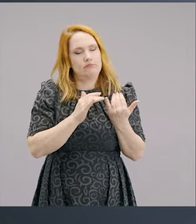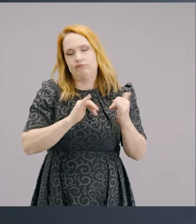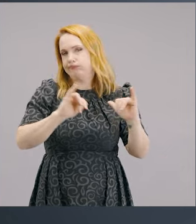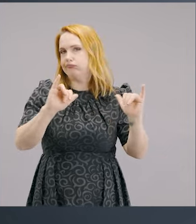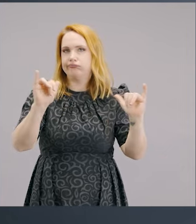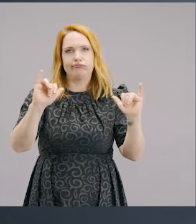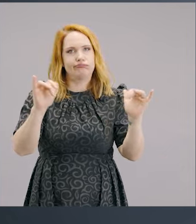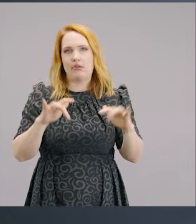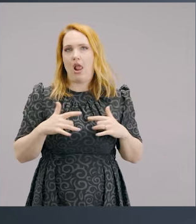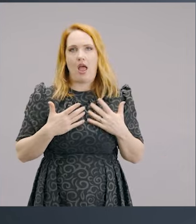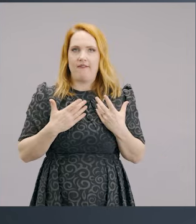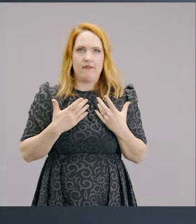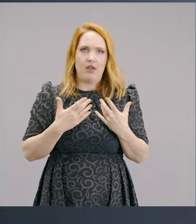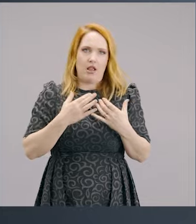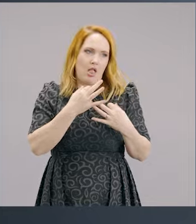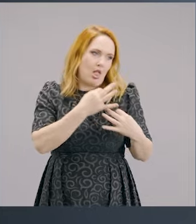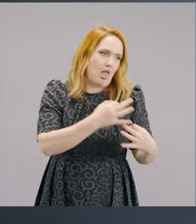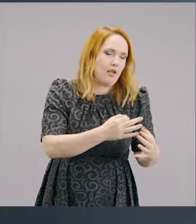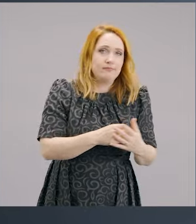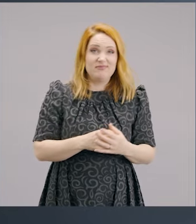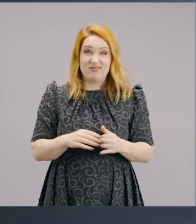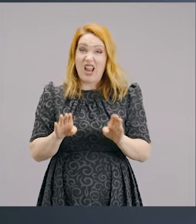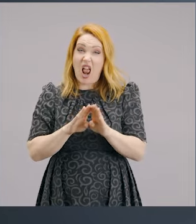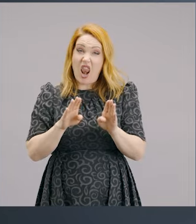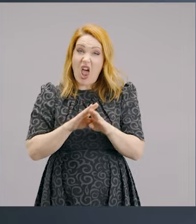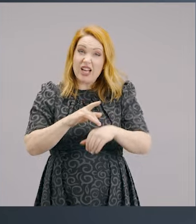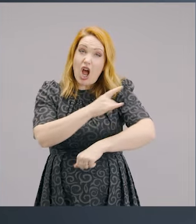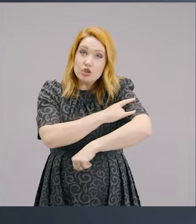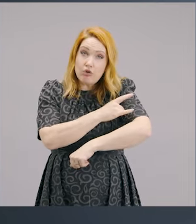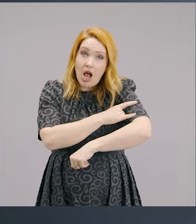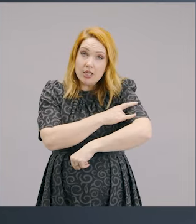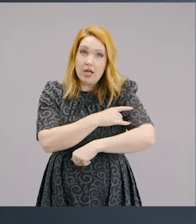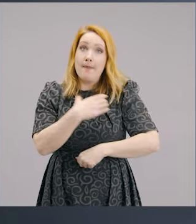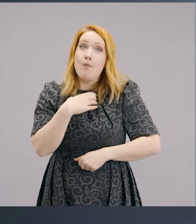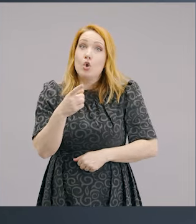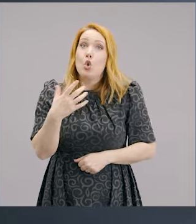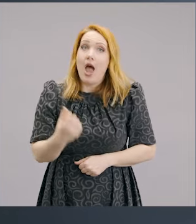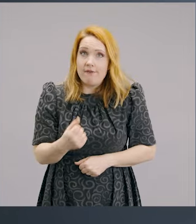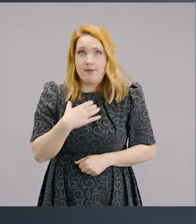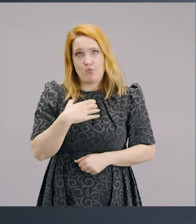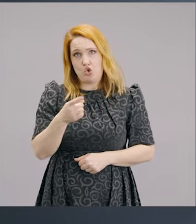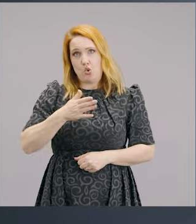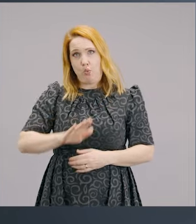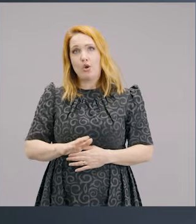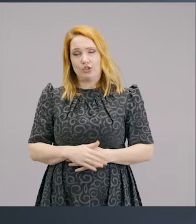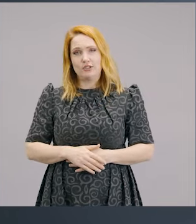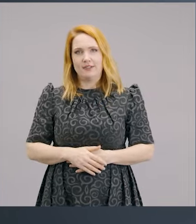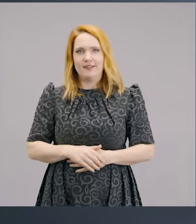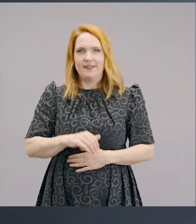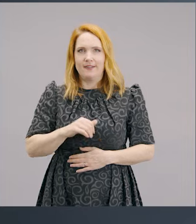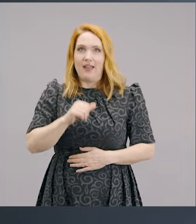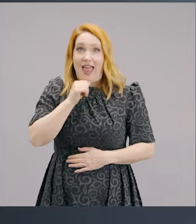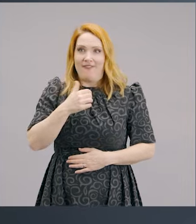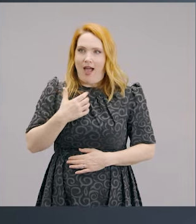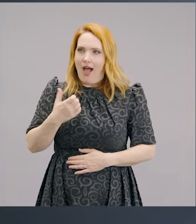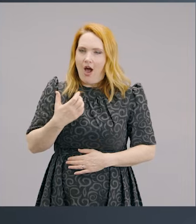sorrows. Do you know, money can be like a drug. The more you get, the more you want. My dad used to say that to me all the time. Because I'd get something